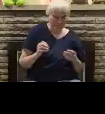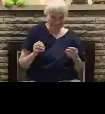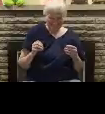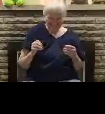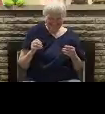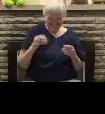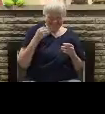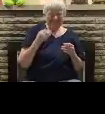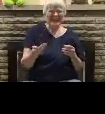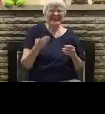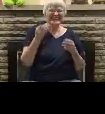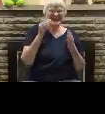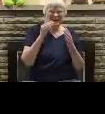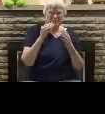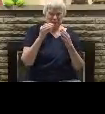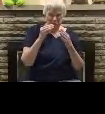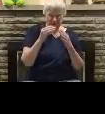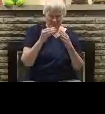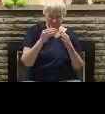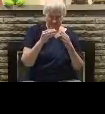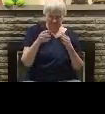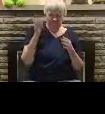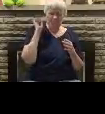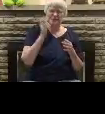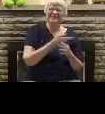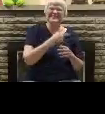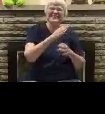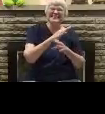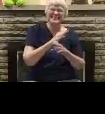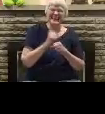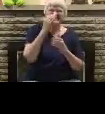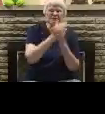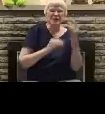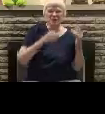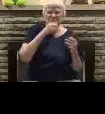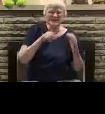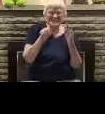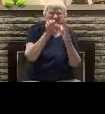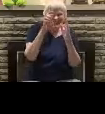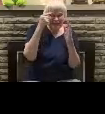That's the thing about it. We'll get a hold of your parents and get some of the old pictures out.